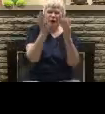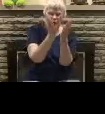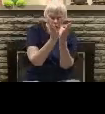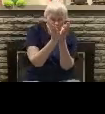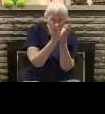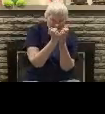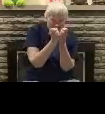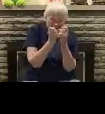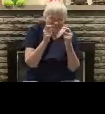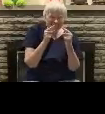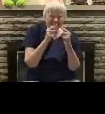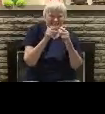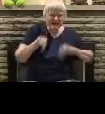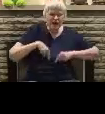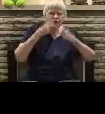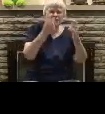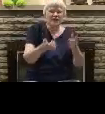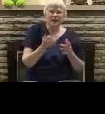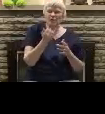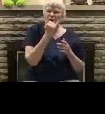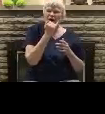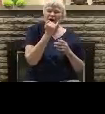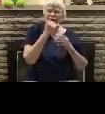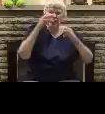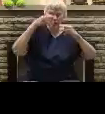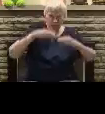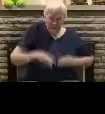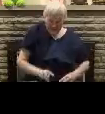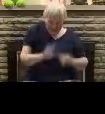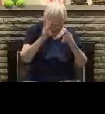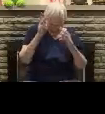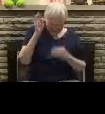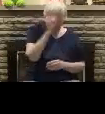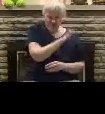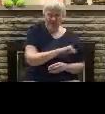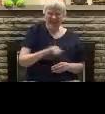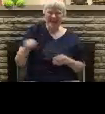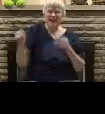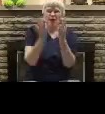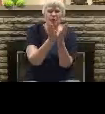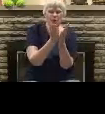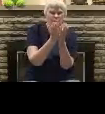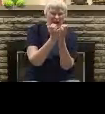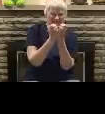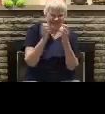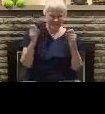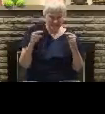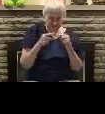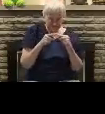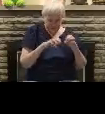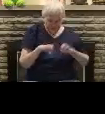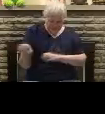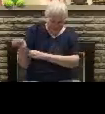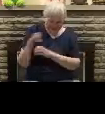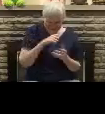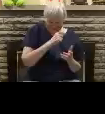And those same people will go into the tribulation period and lead people to worship the Antichrist. Amen. If God